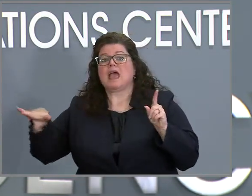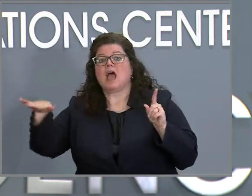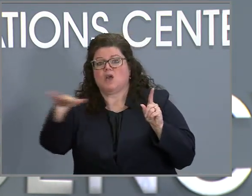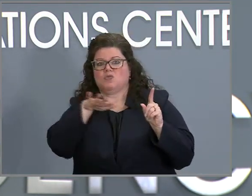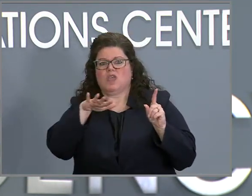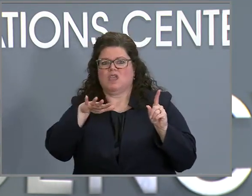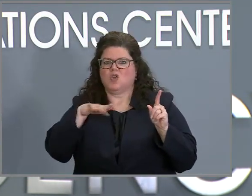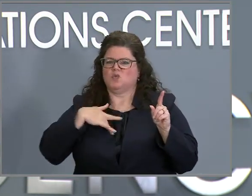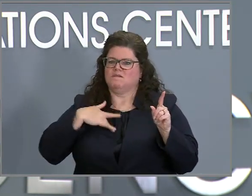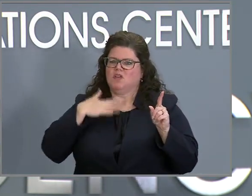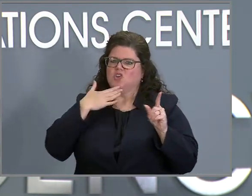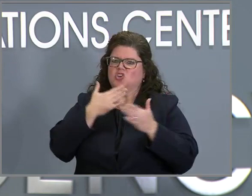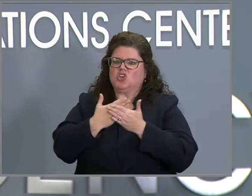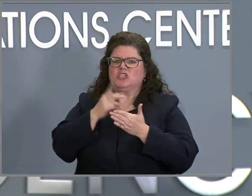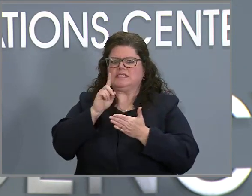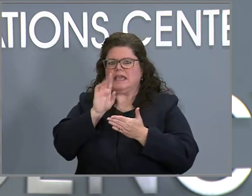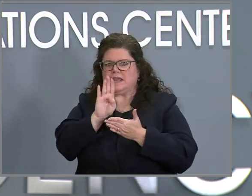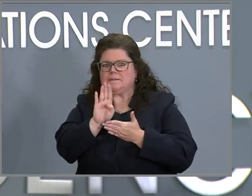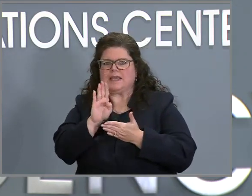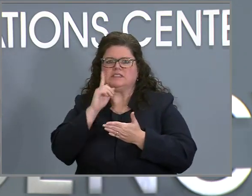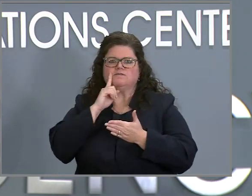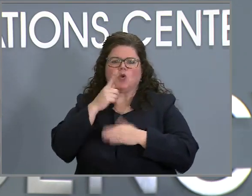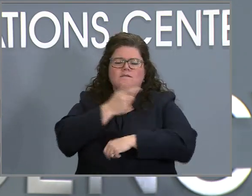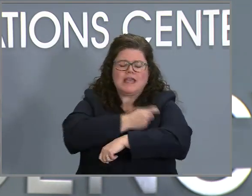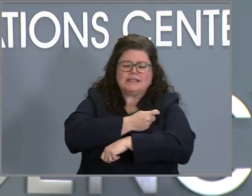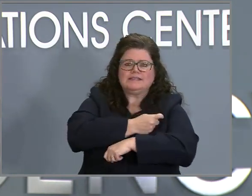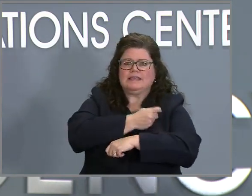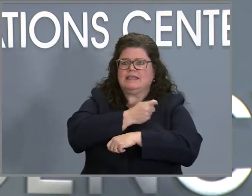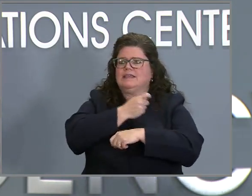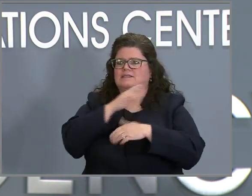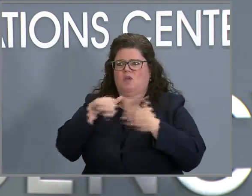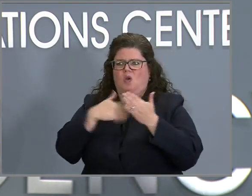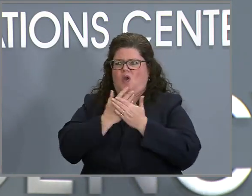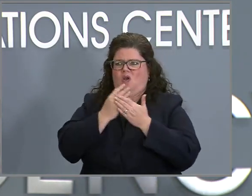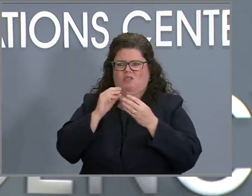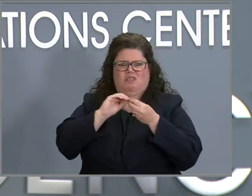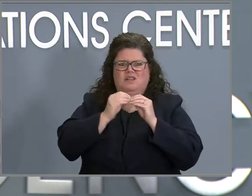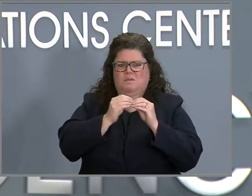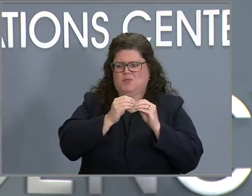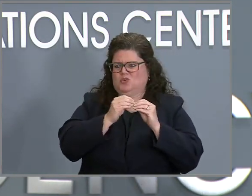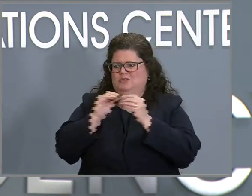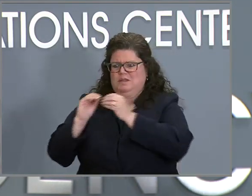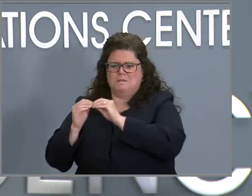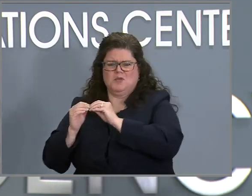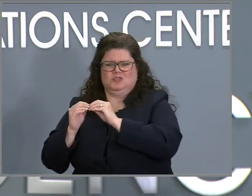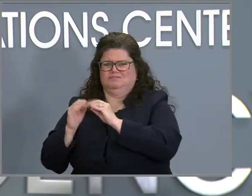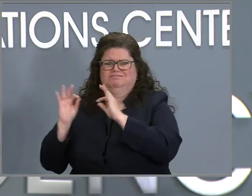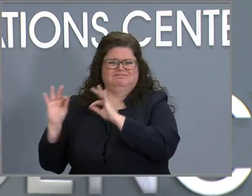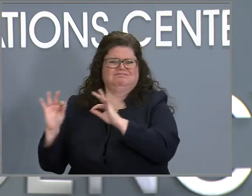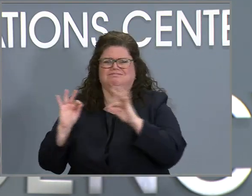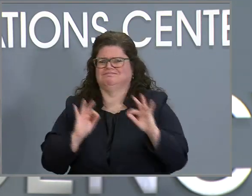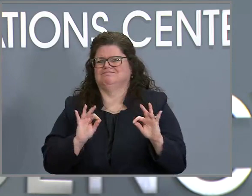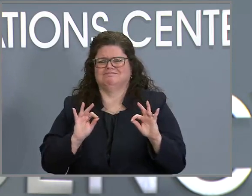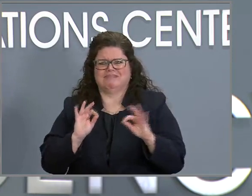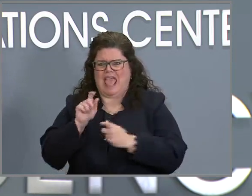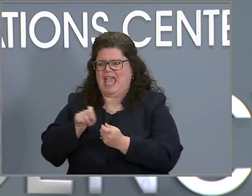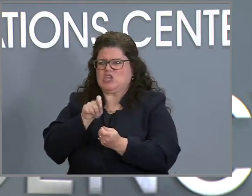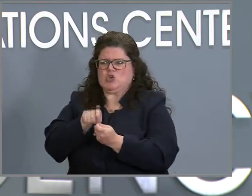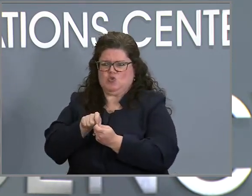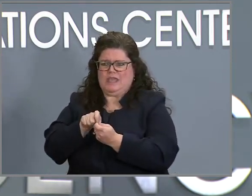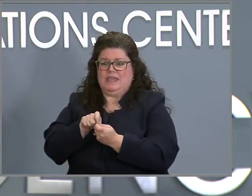We have a good database for our vaccines. So when you're talking about these at-homes tests, I think you're really going